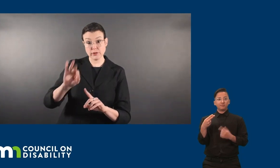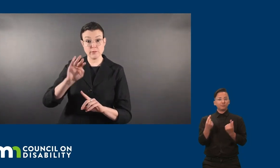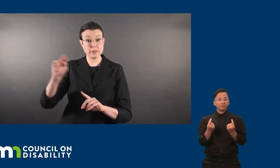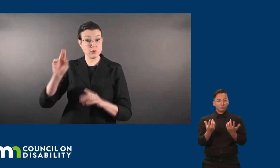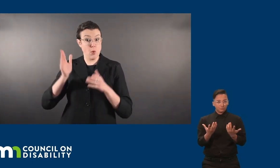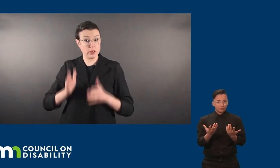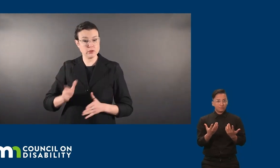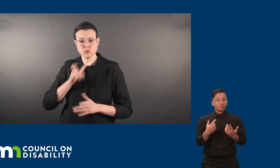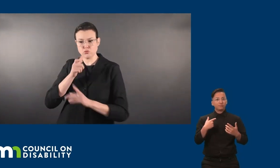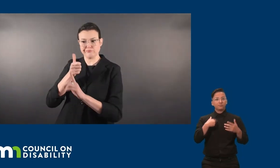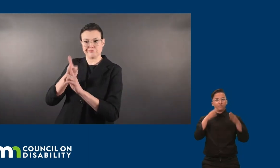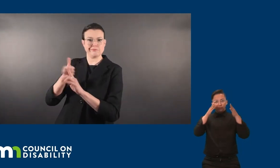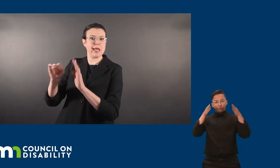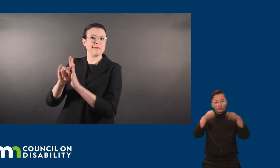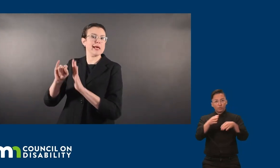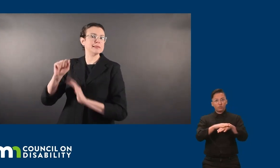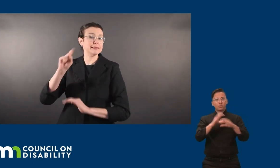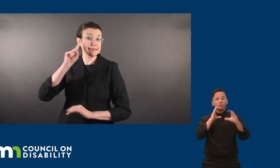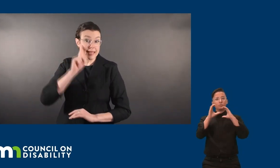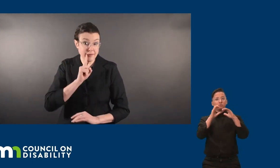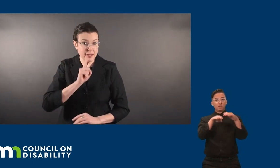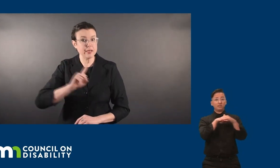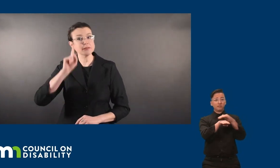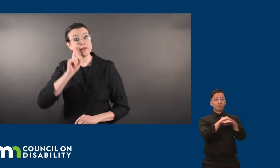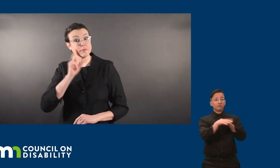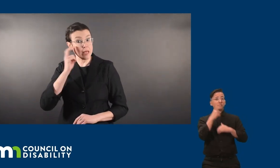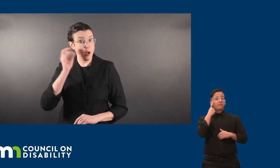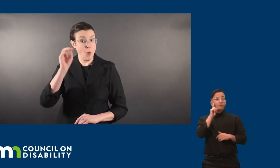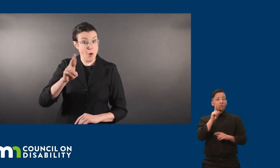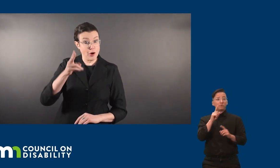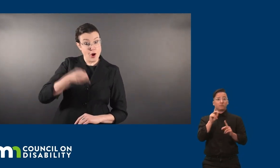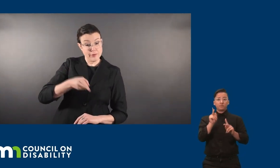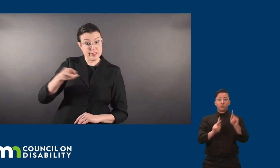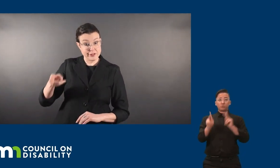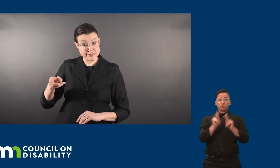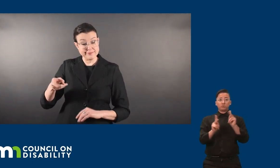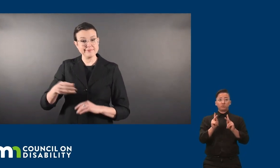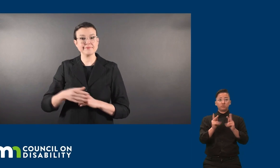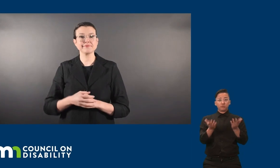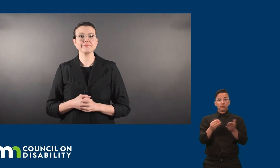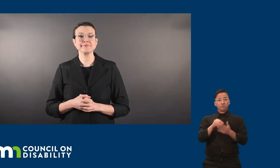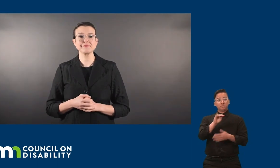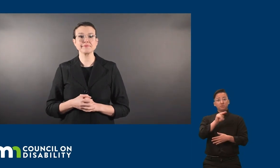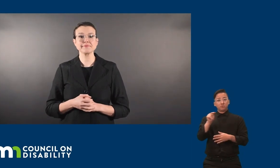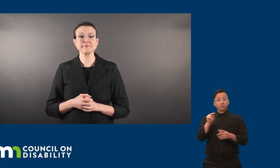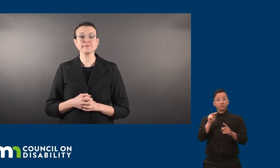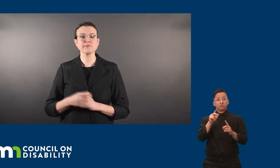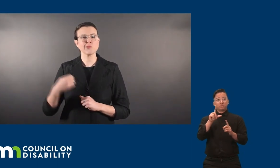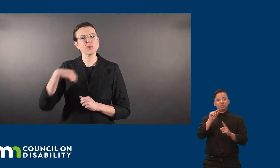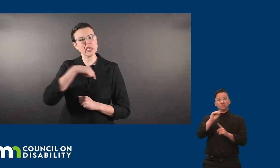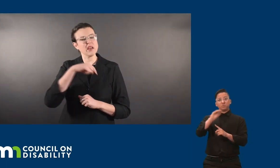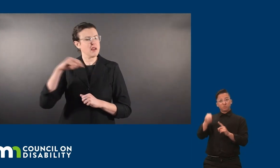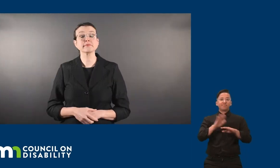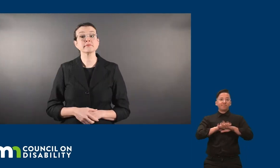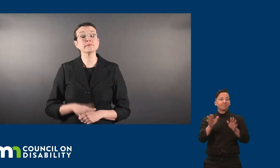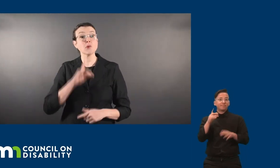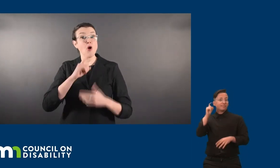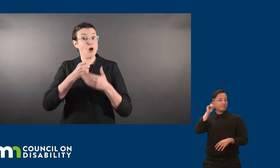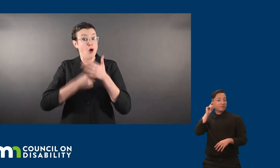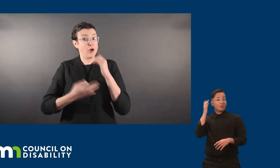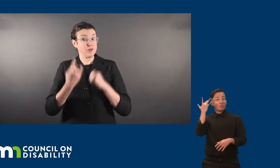access for the 20% of Minnesotans who identify as Deaf, DeafBlind or Hard of Hearing.